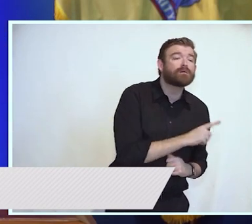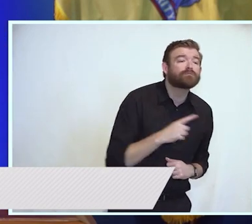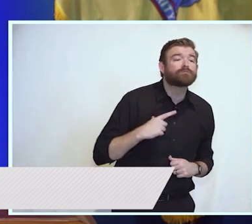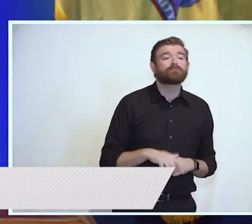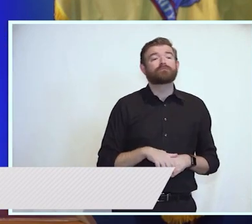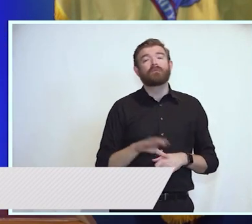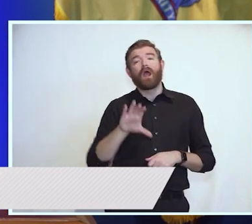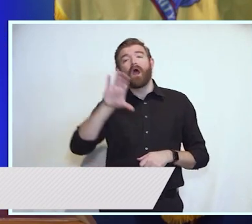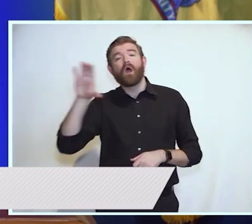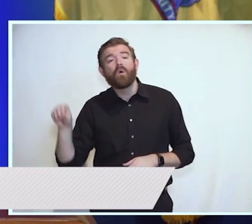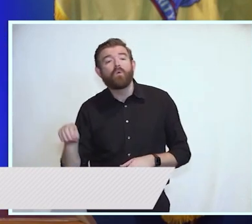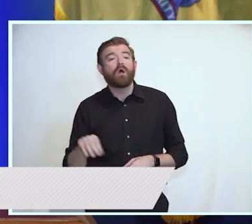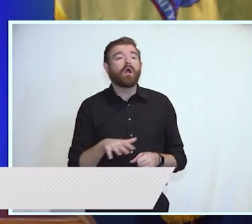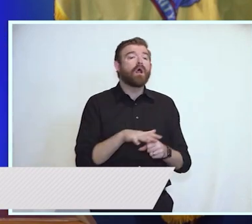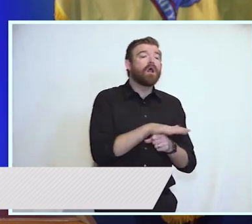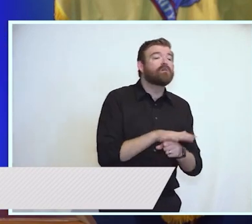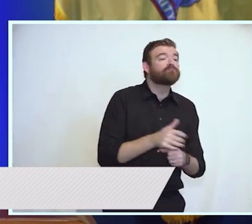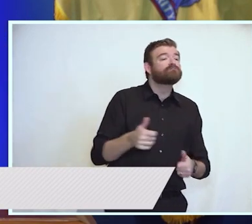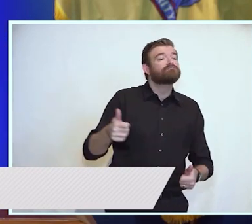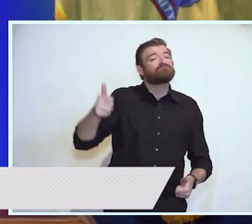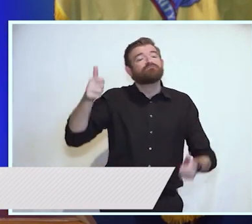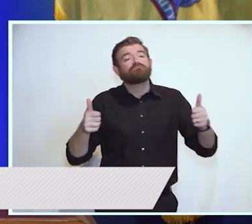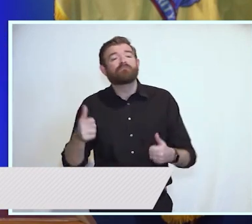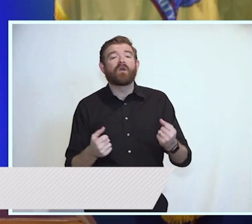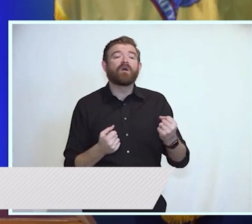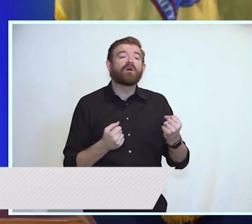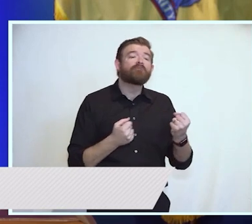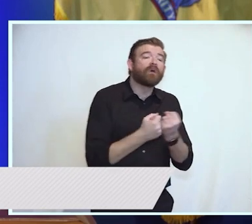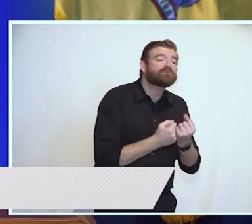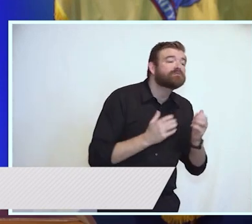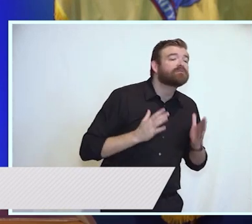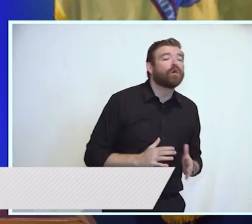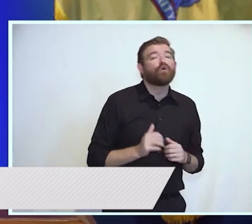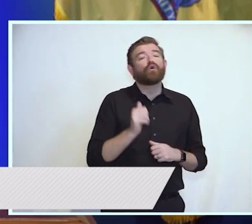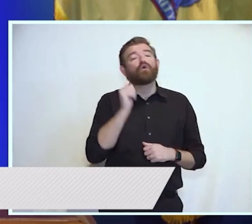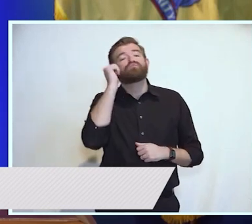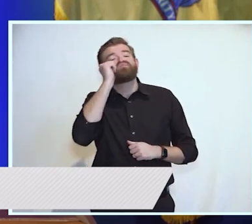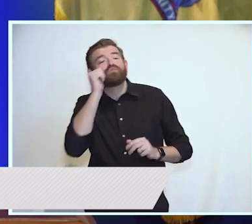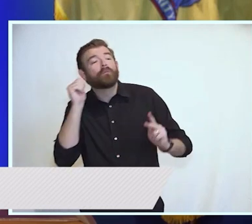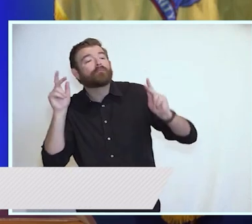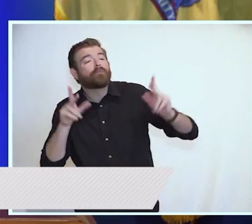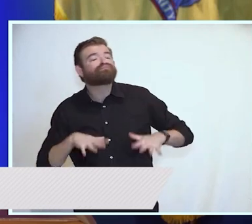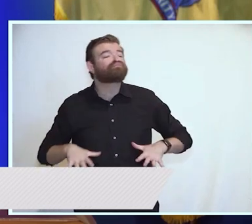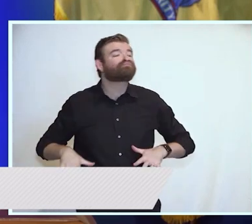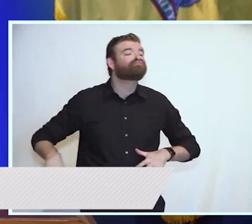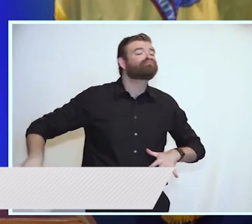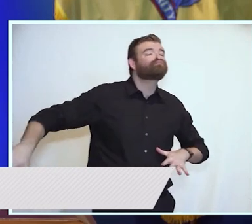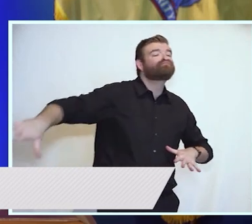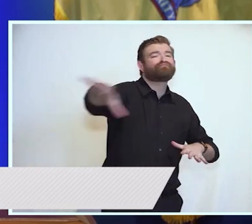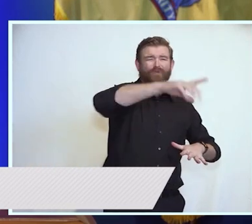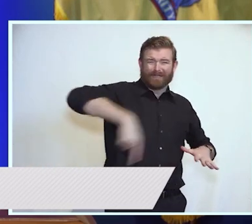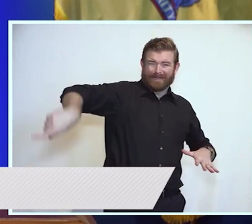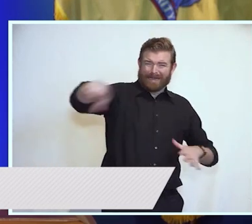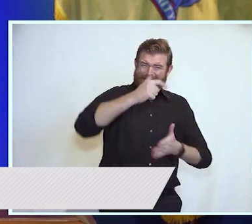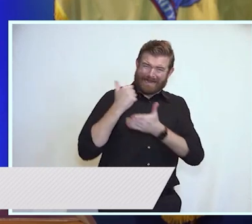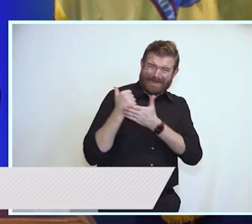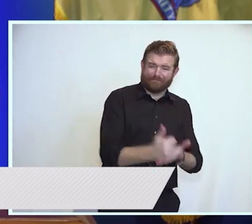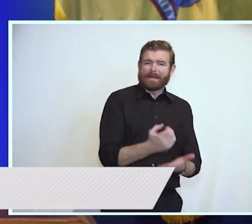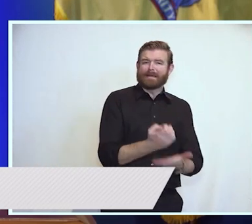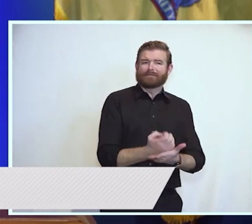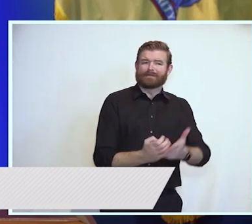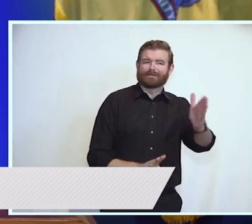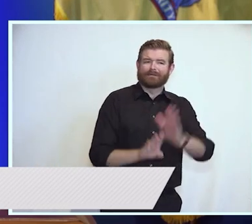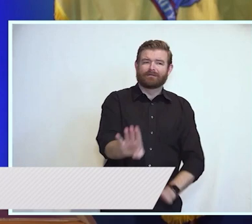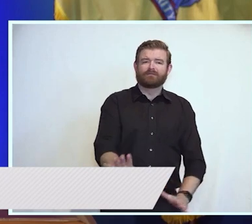local officials, advocates, ordinary residents alike have contributed greatly to this progress. And for that,